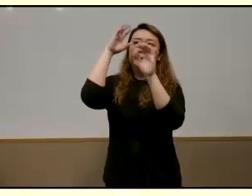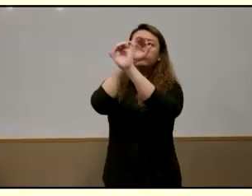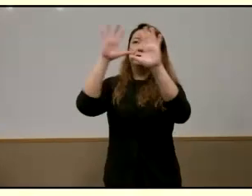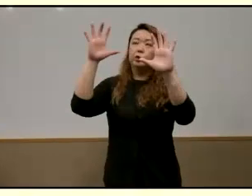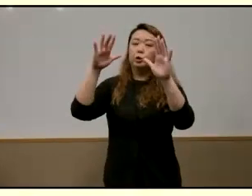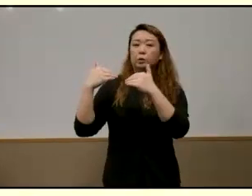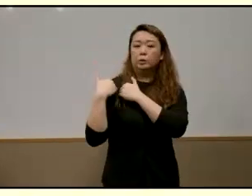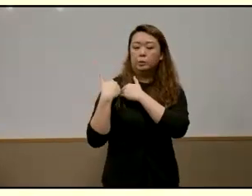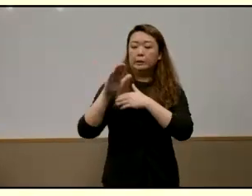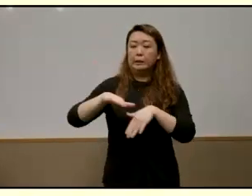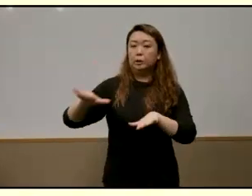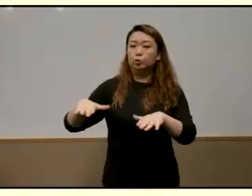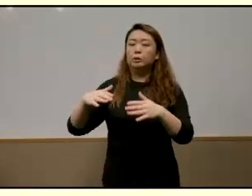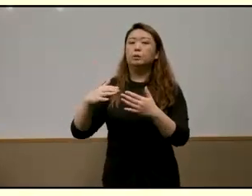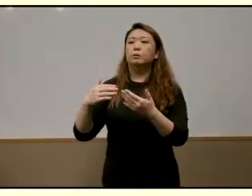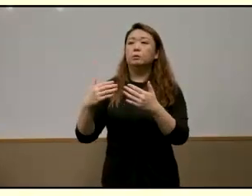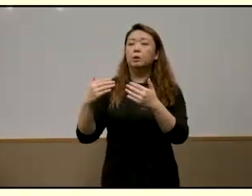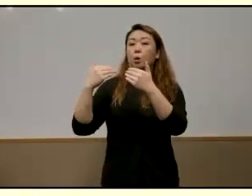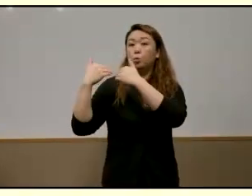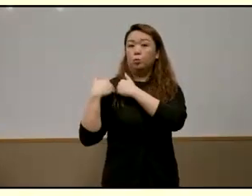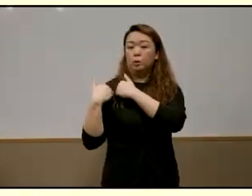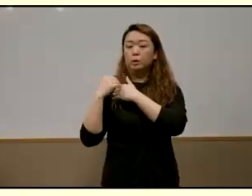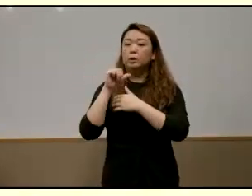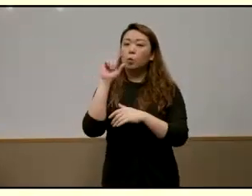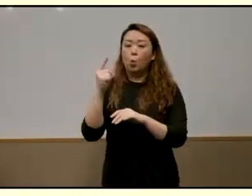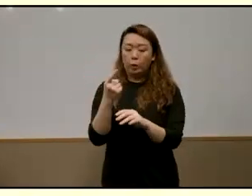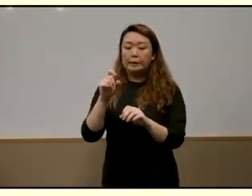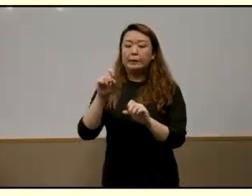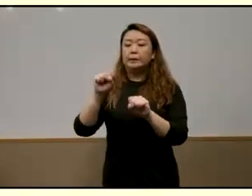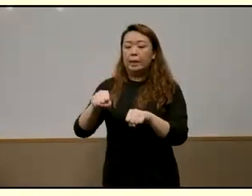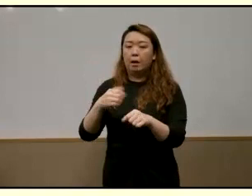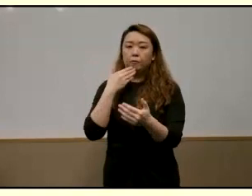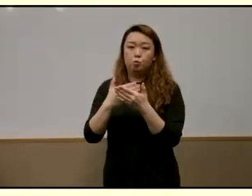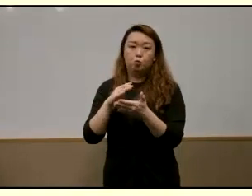that young people not just the academically inclined can resonate with